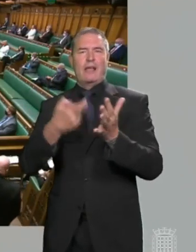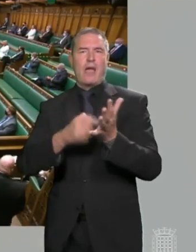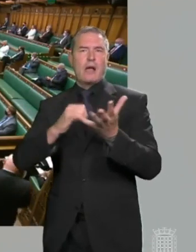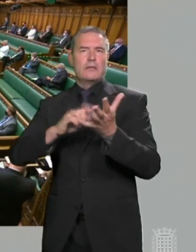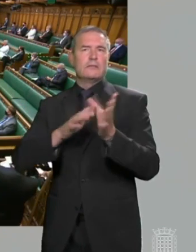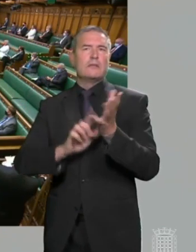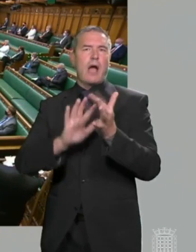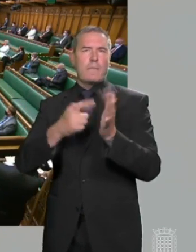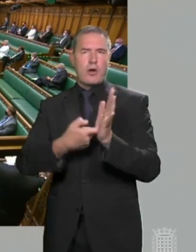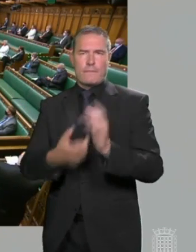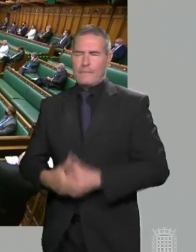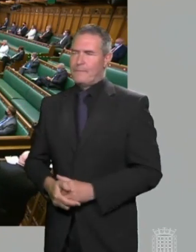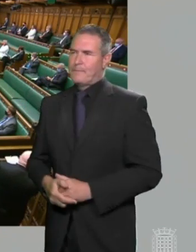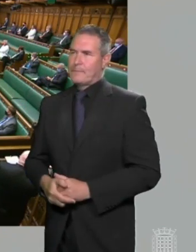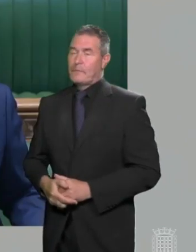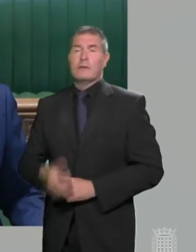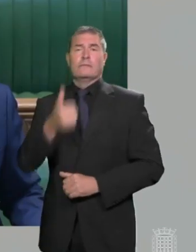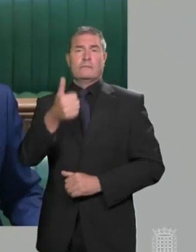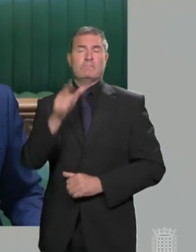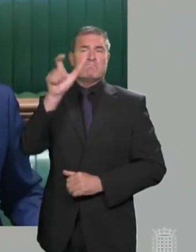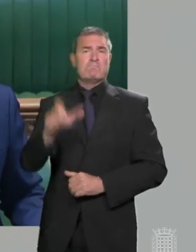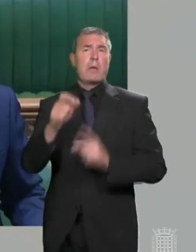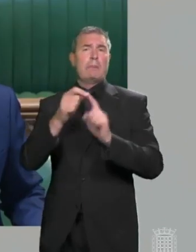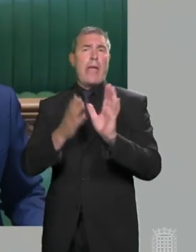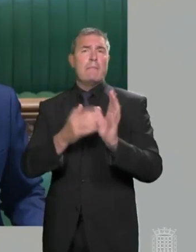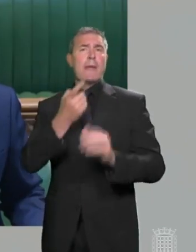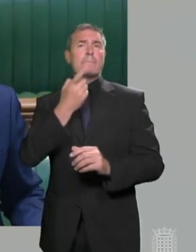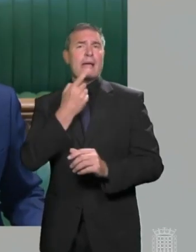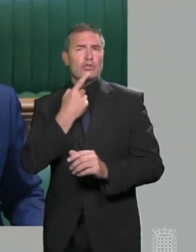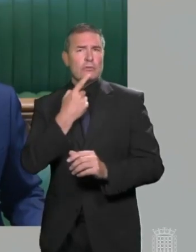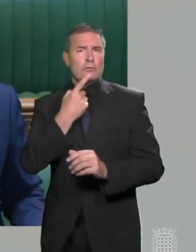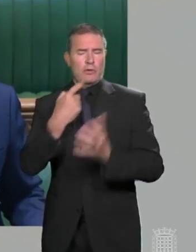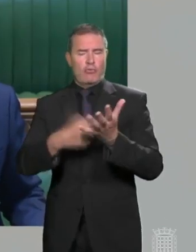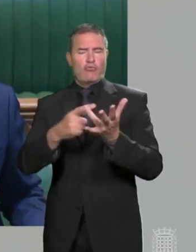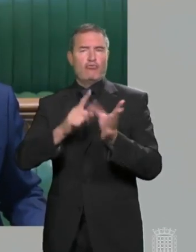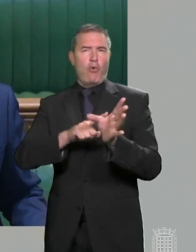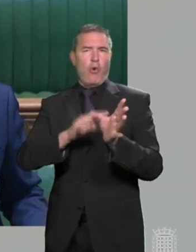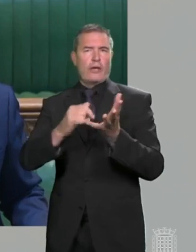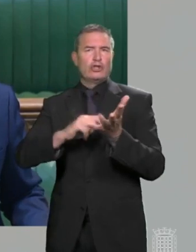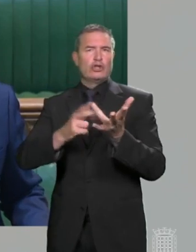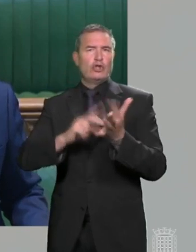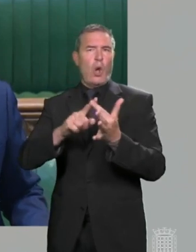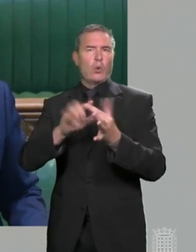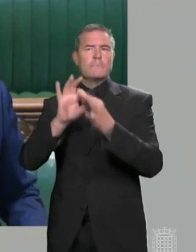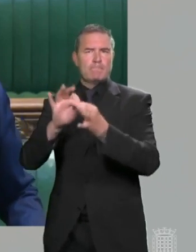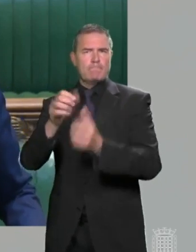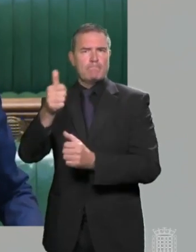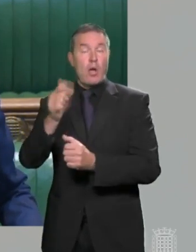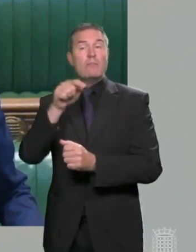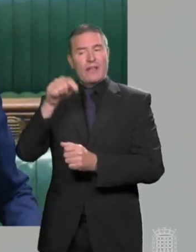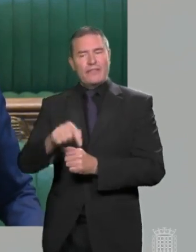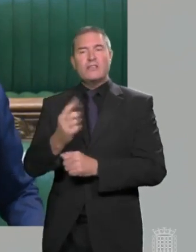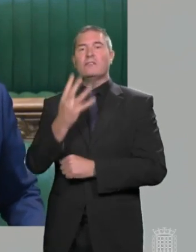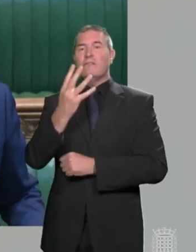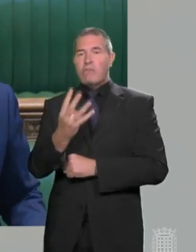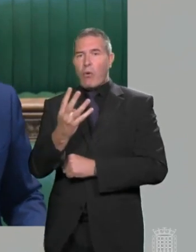Thank you, Mr Speaker. Can I join with the Prime Minister's remarks in relation to Sir Roy Stone? This week also marks the fourth anniversary